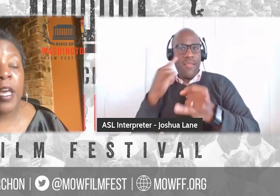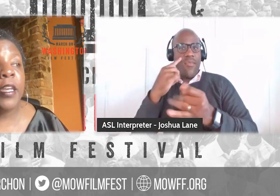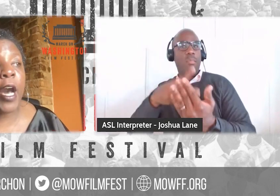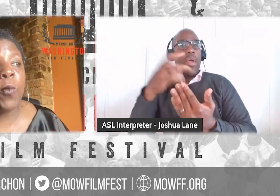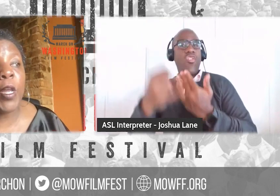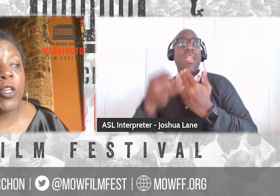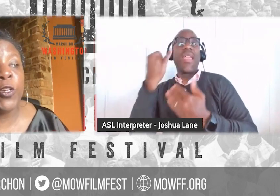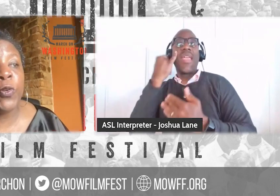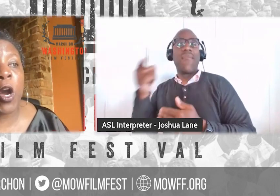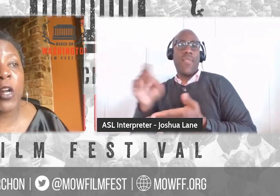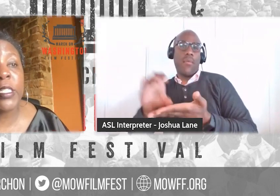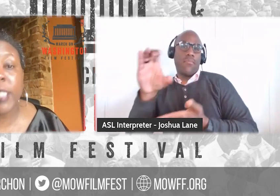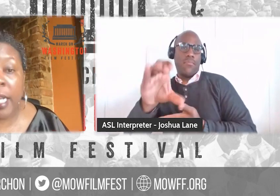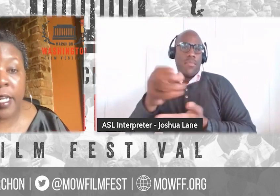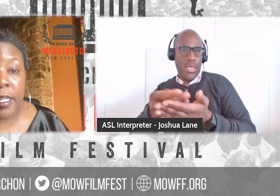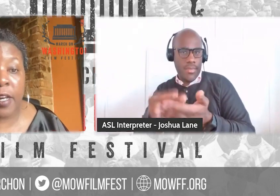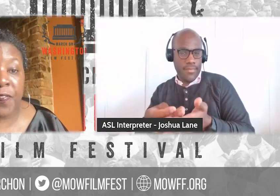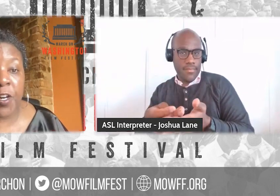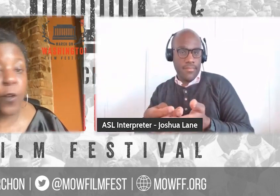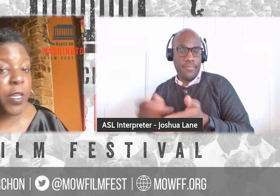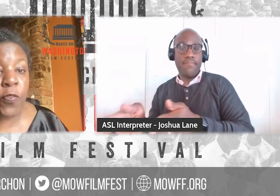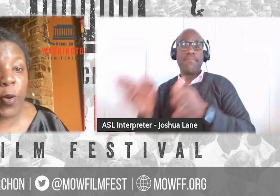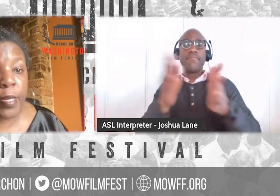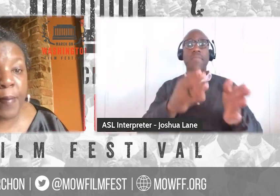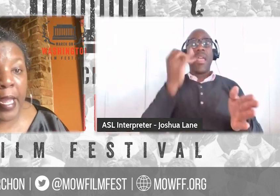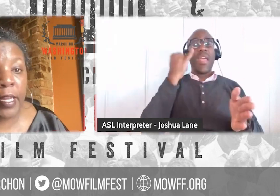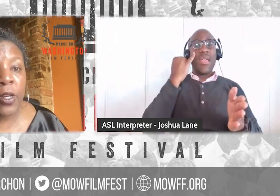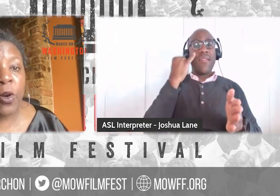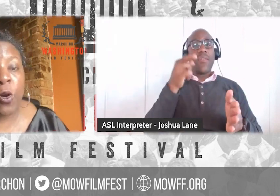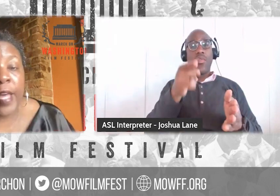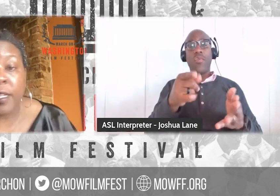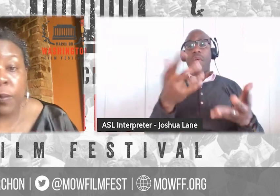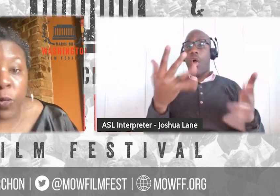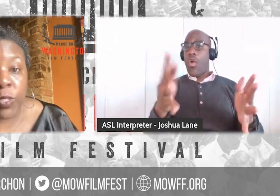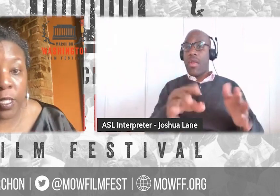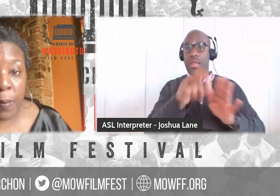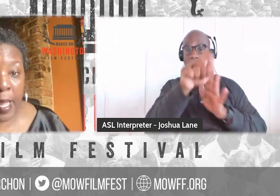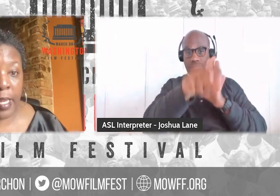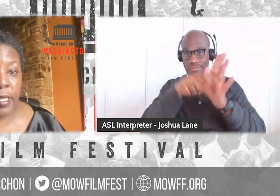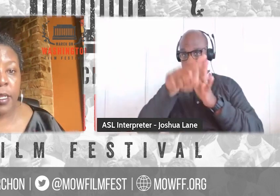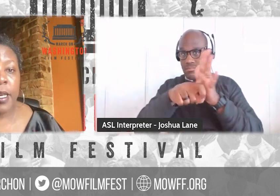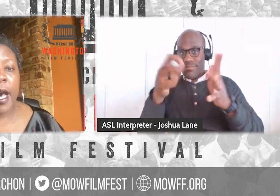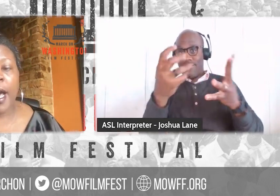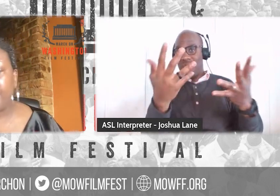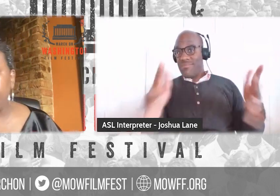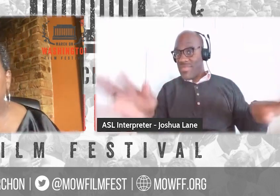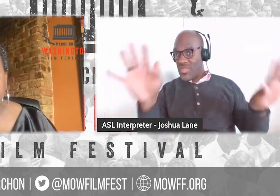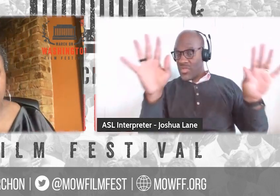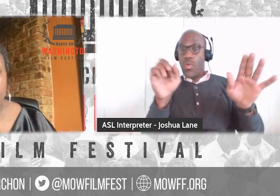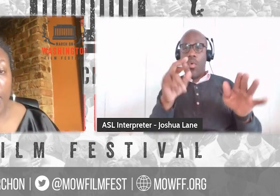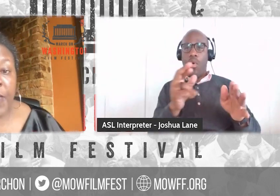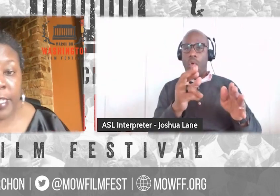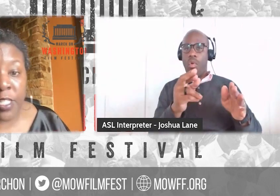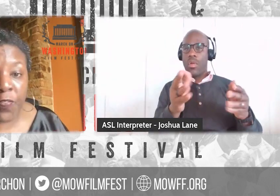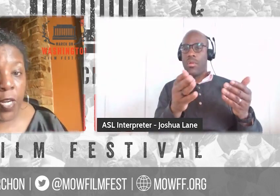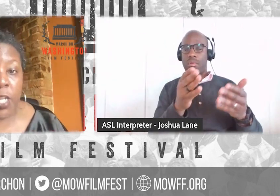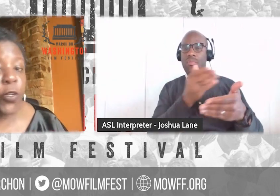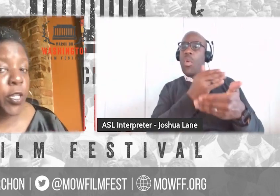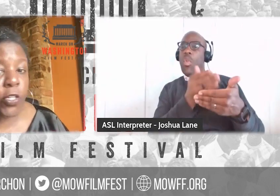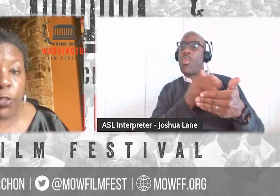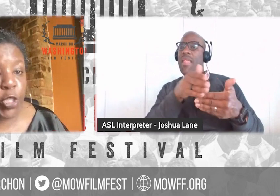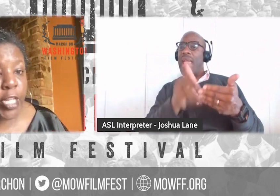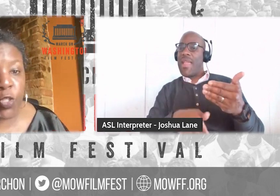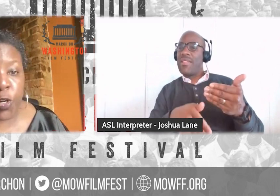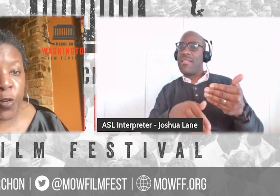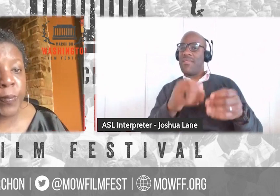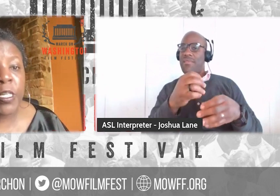funding. Now, when you are selling a film that you've already made or that is mostly made, that's different. And